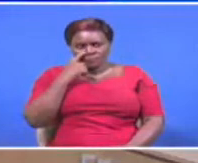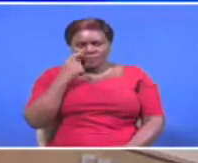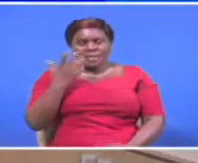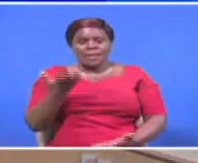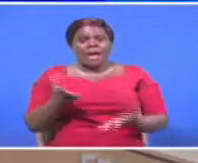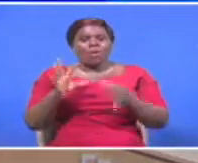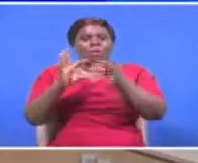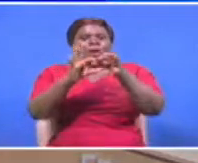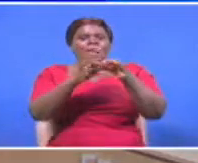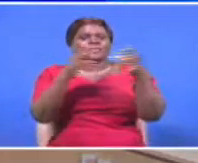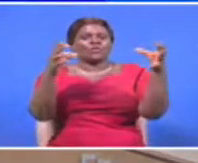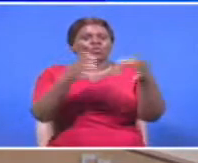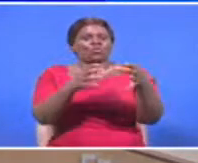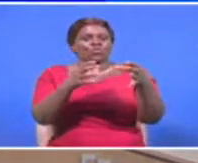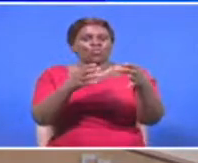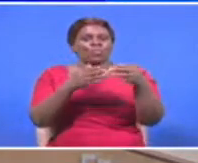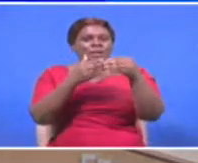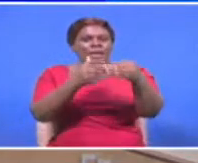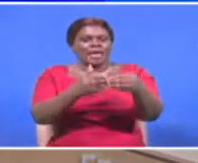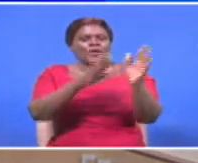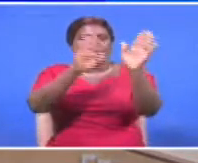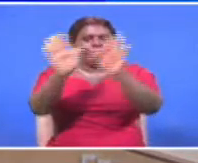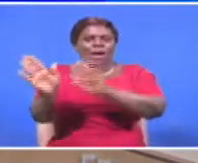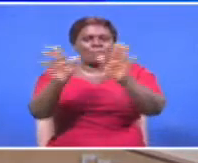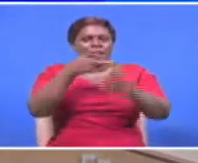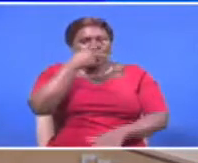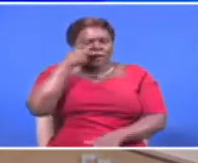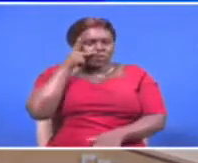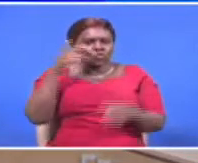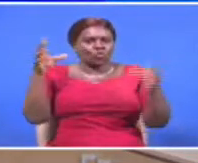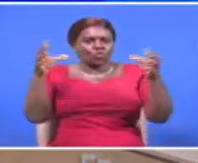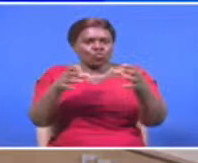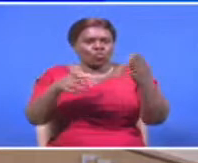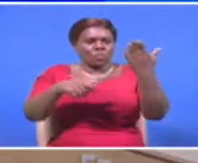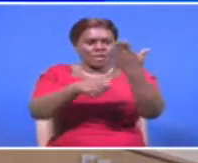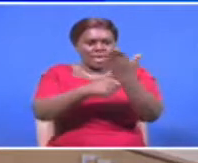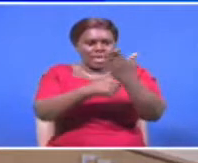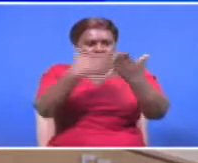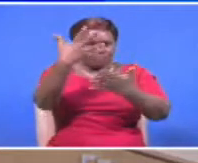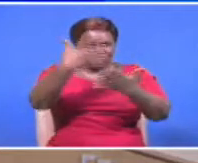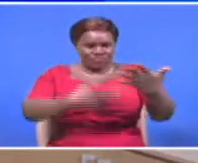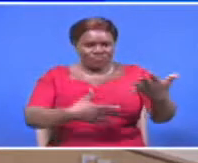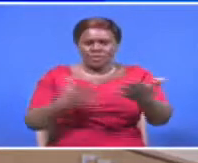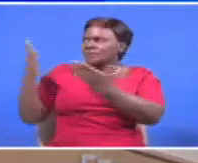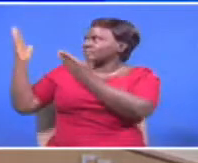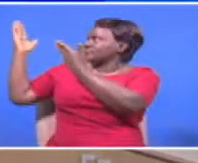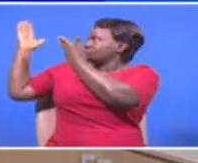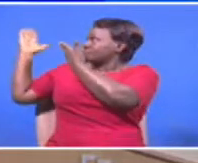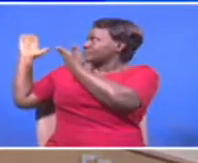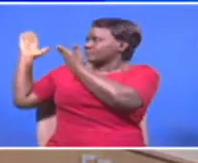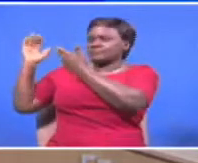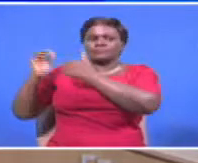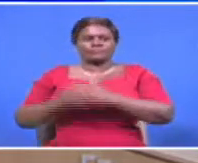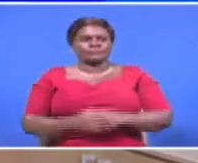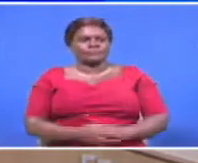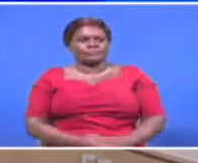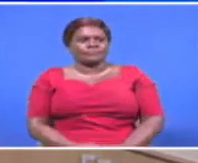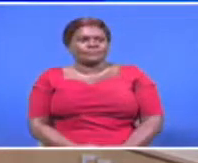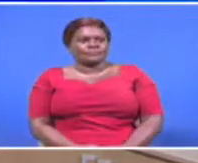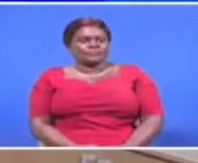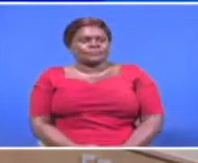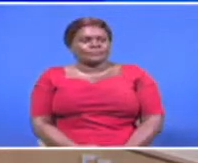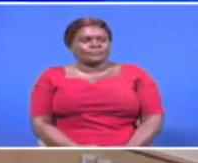team the azimio team will be led by wiper party leader kalonzo musyoka minority party leader opio wandaise on that team